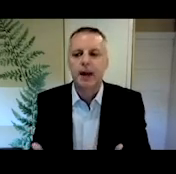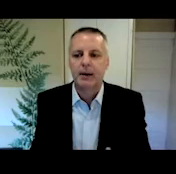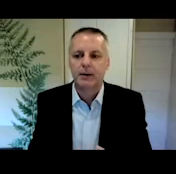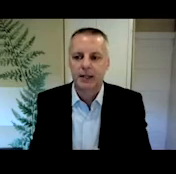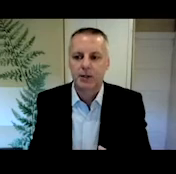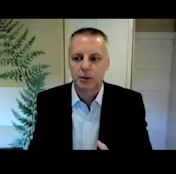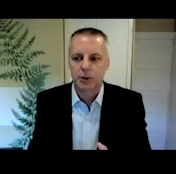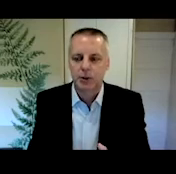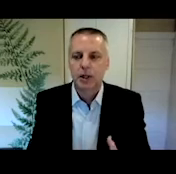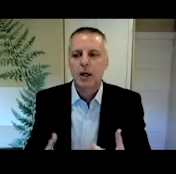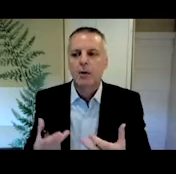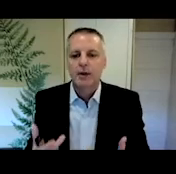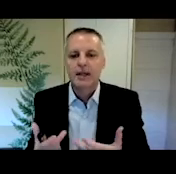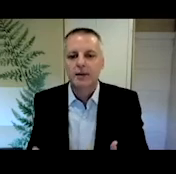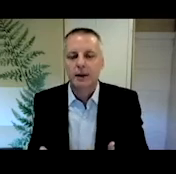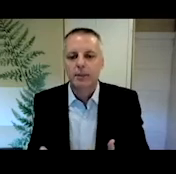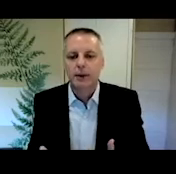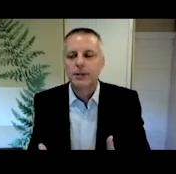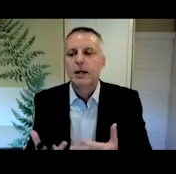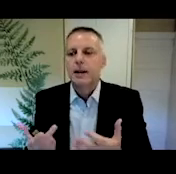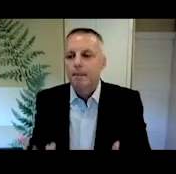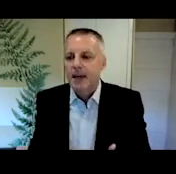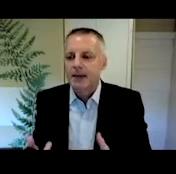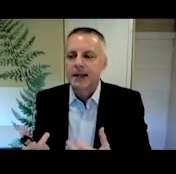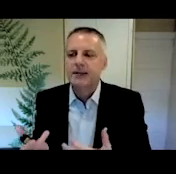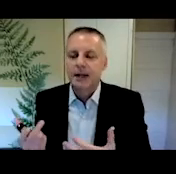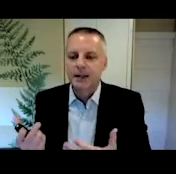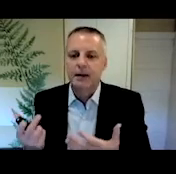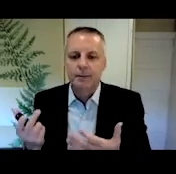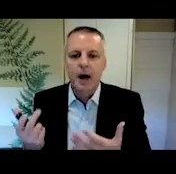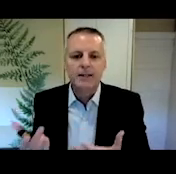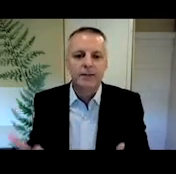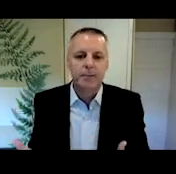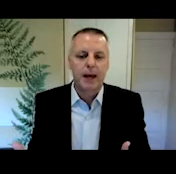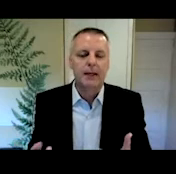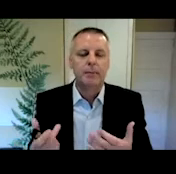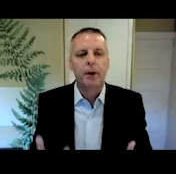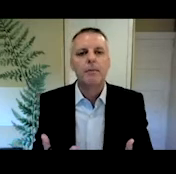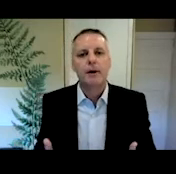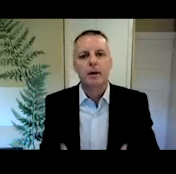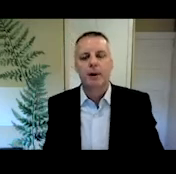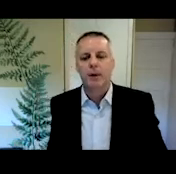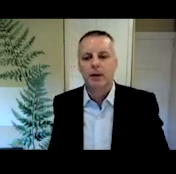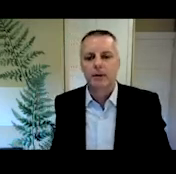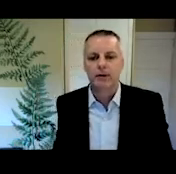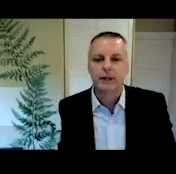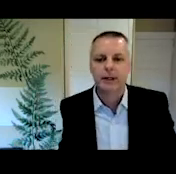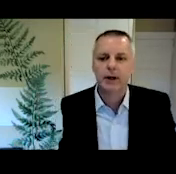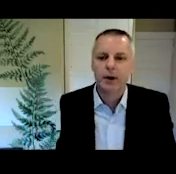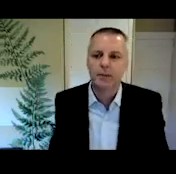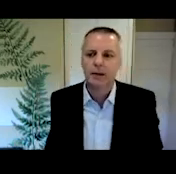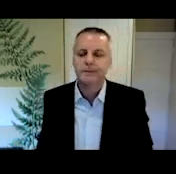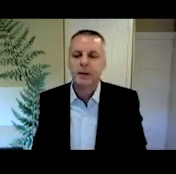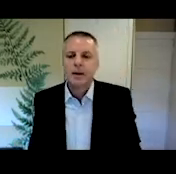impact on test users, where test developers make the SID of positive impact, a primary component of their